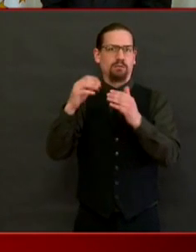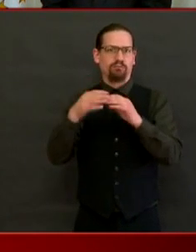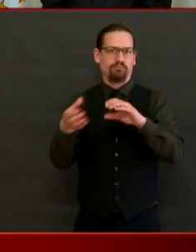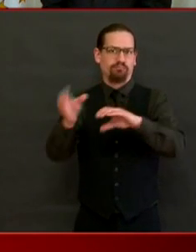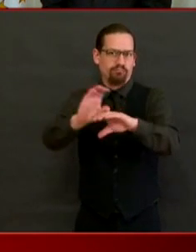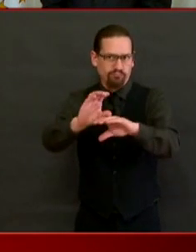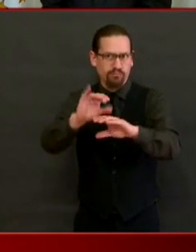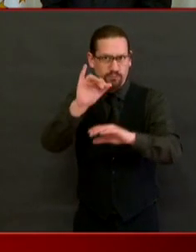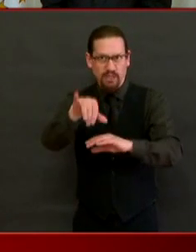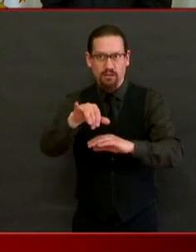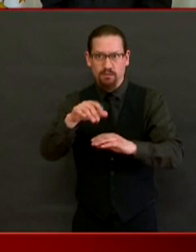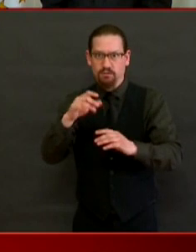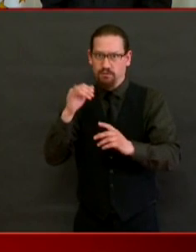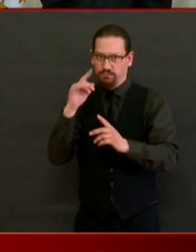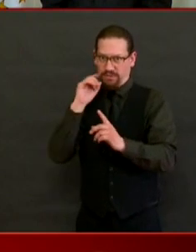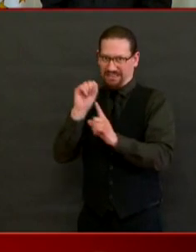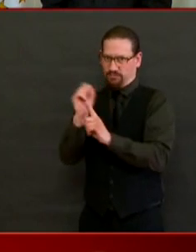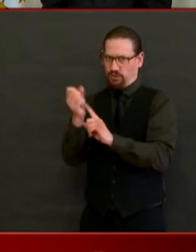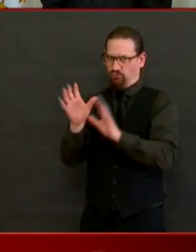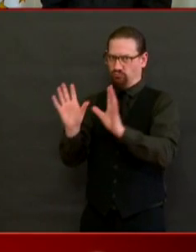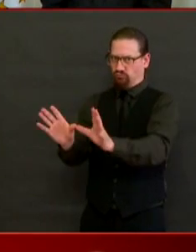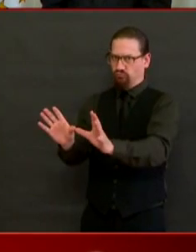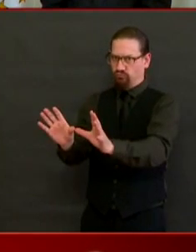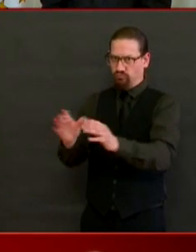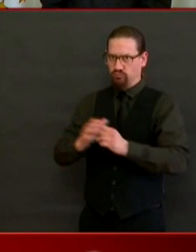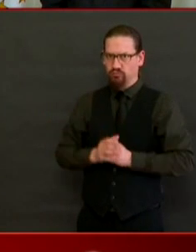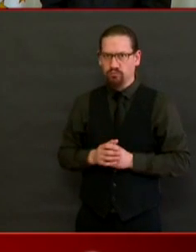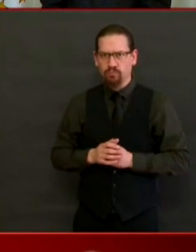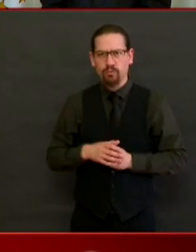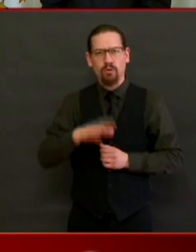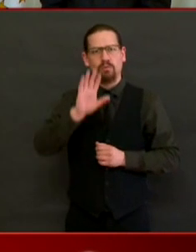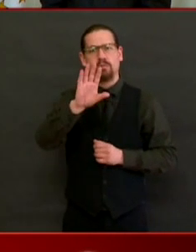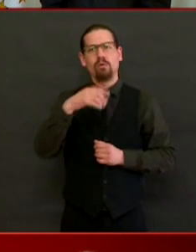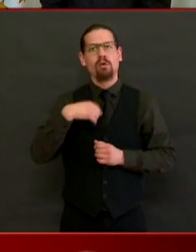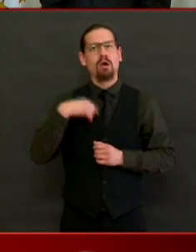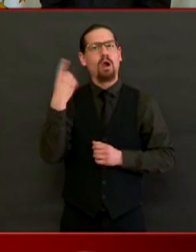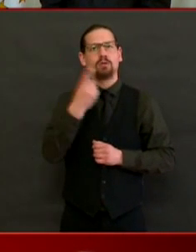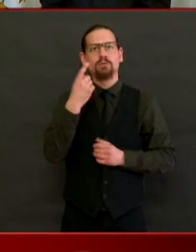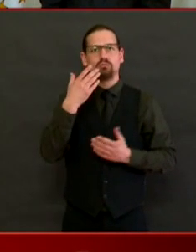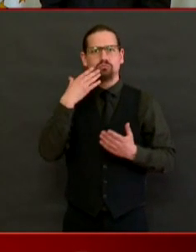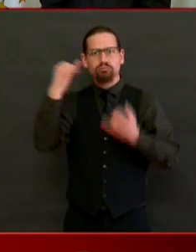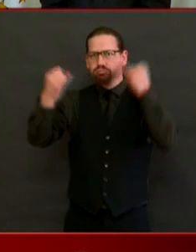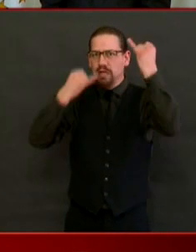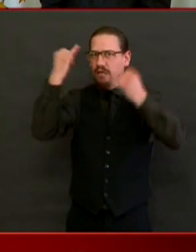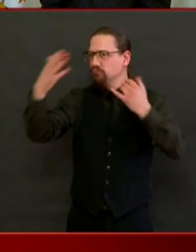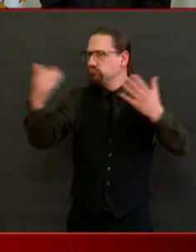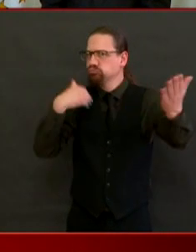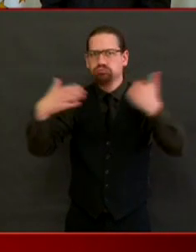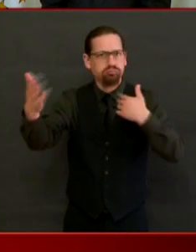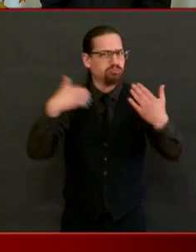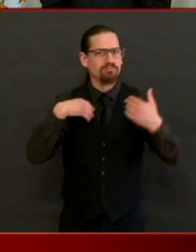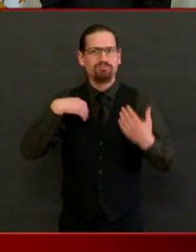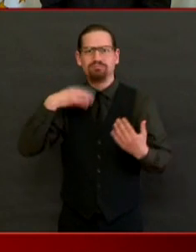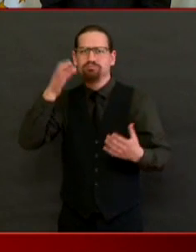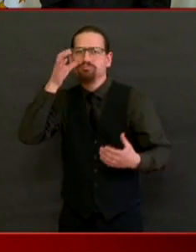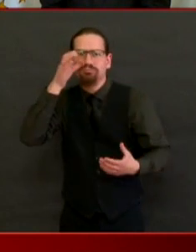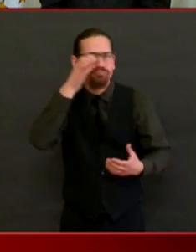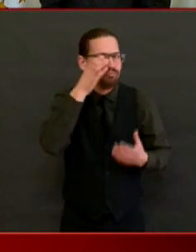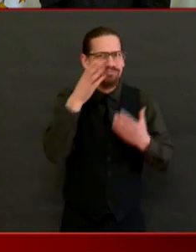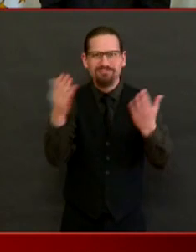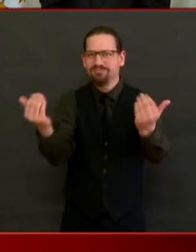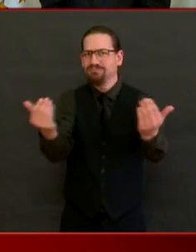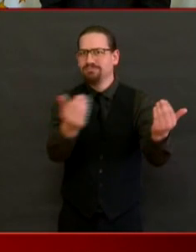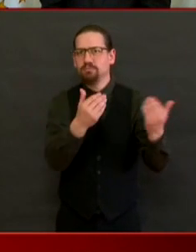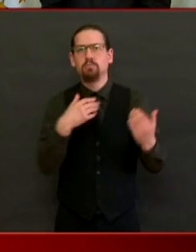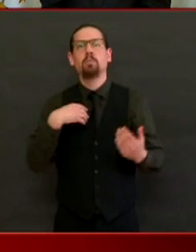I will always, of course, listen to a good idea from anyone and I will look at it. But right now